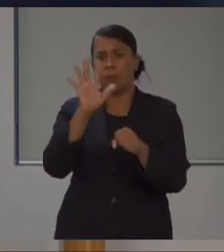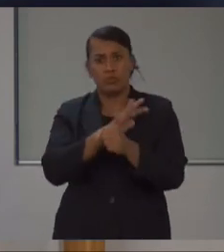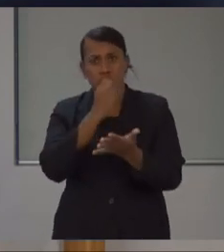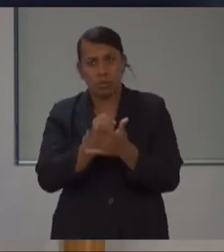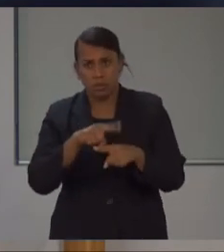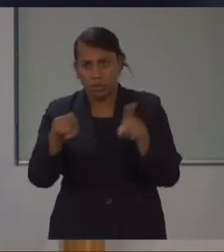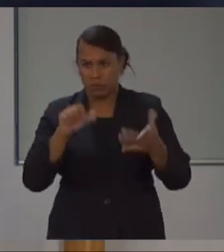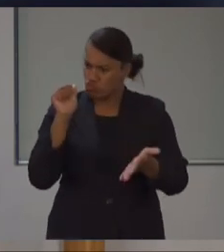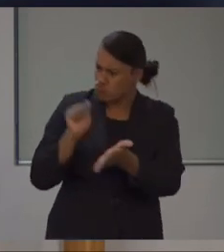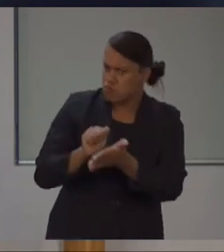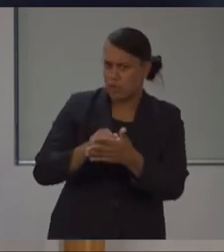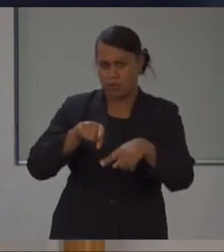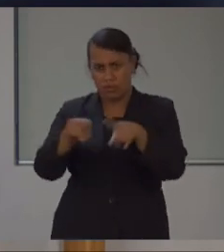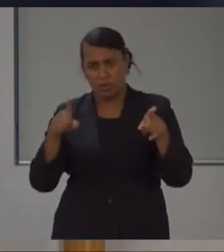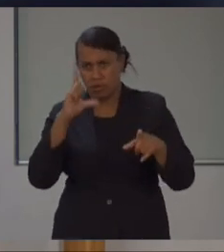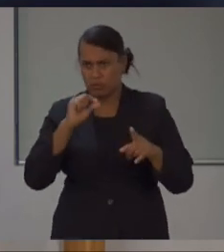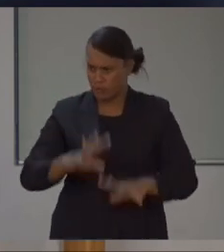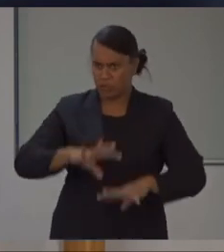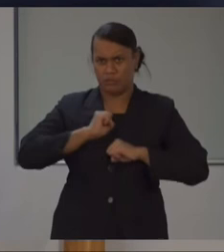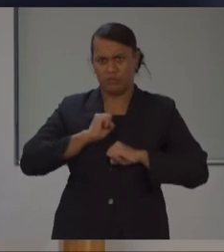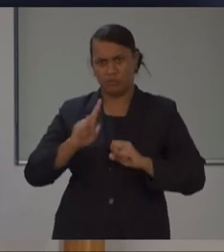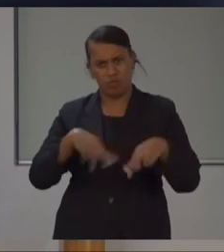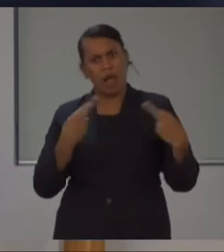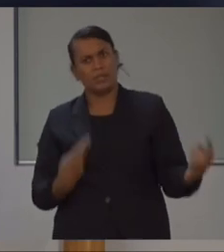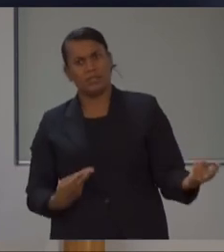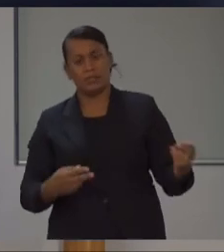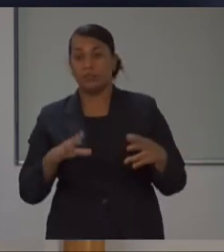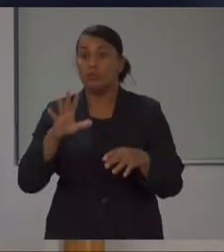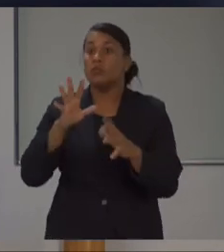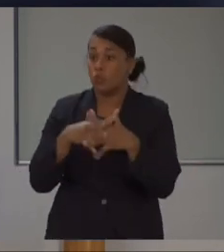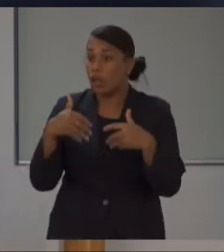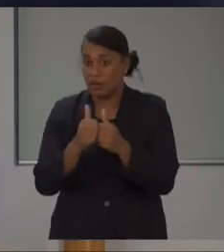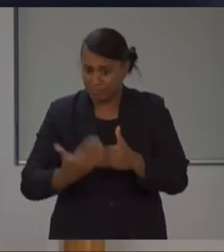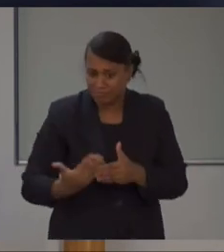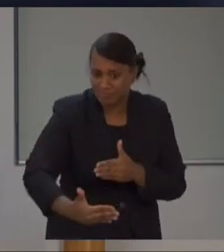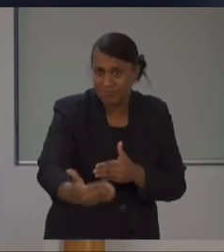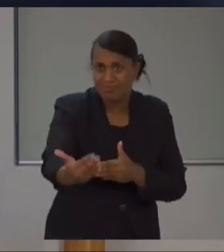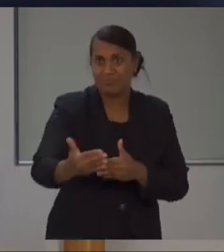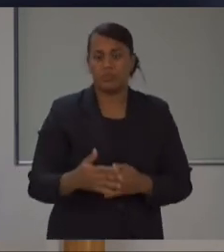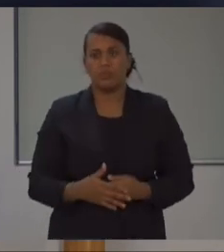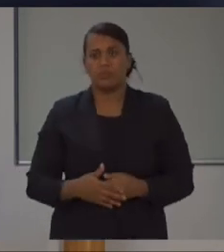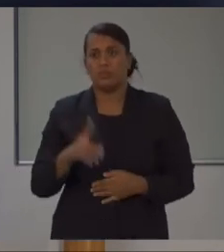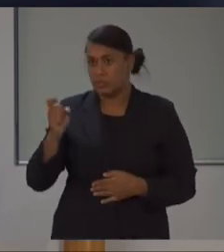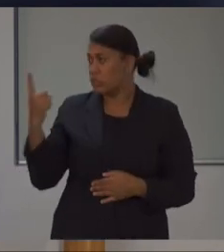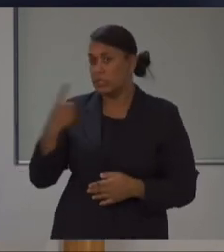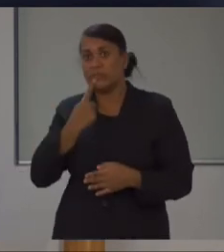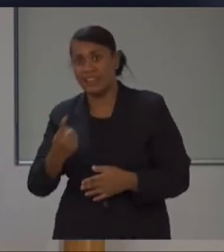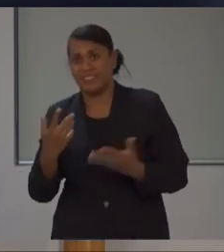these measures that it's relaxing throughout the weekend and even Monday for social gathering or even moving the curfew back to 8pm?